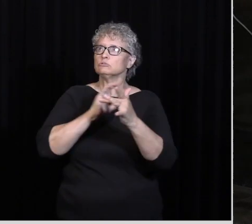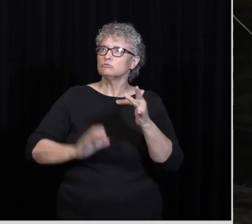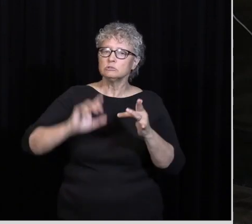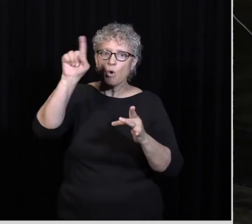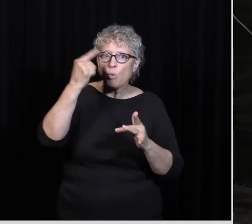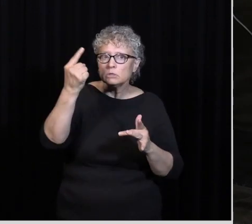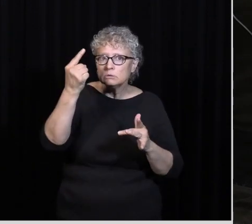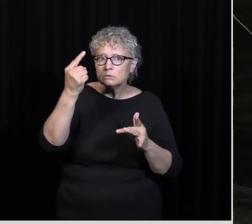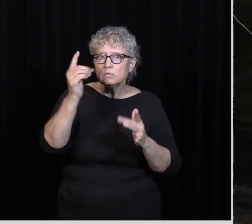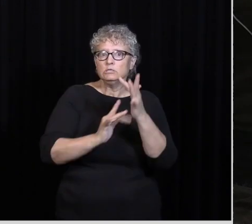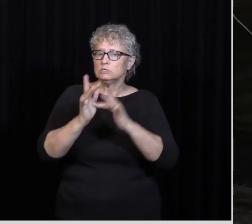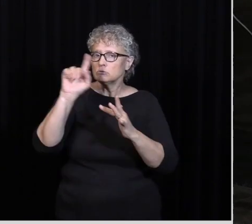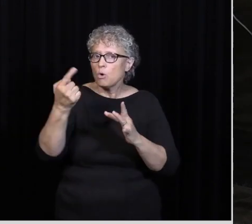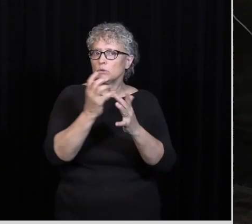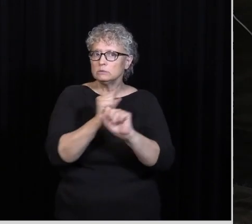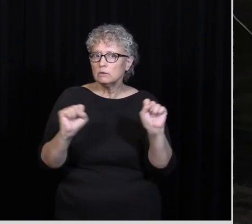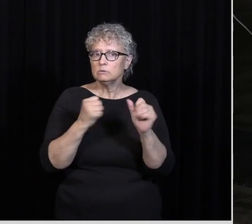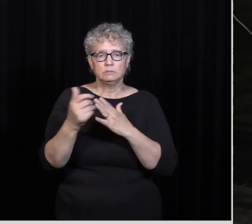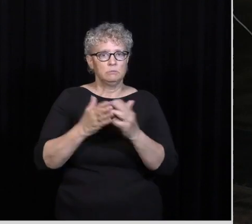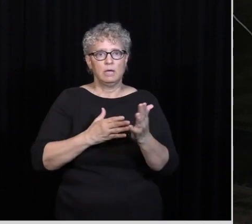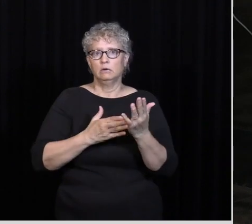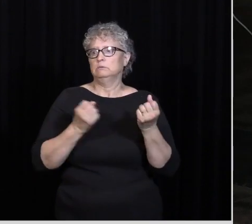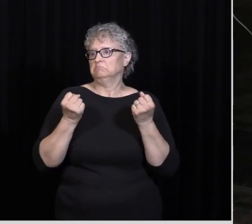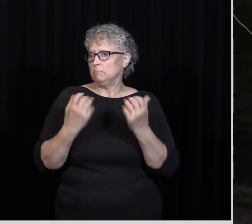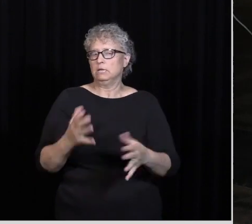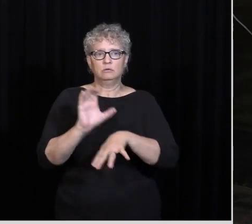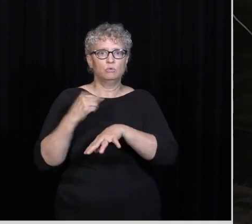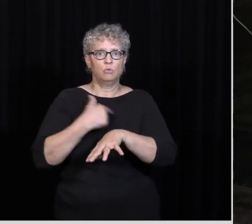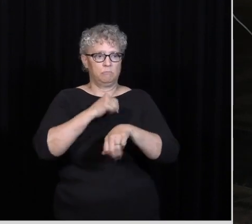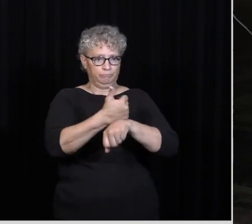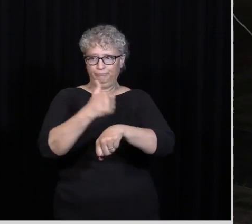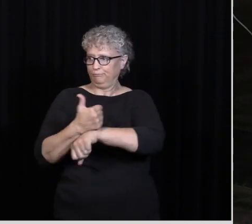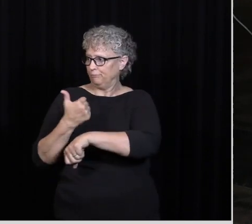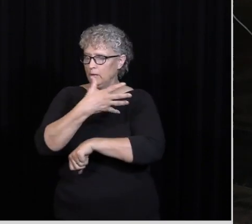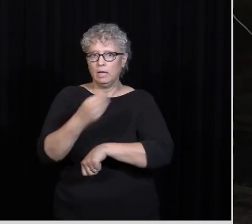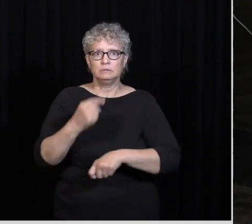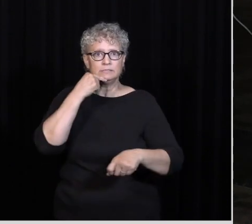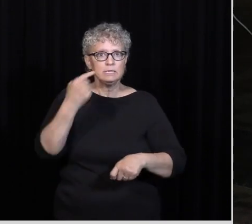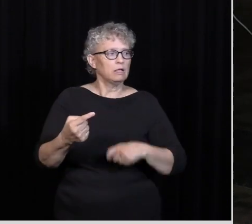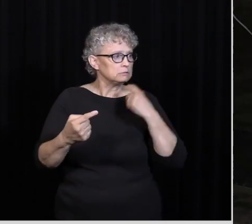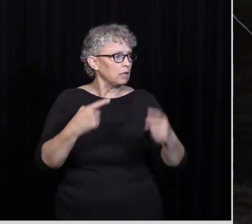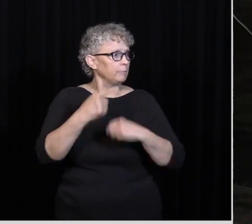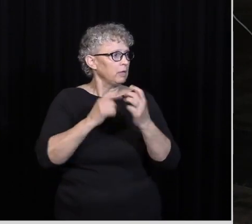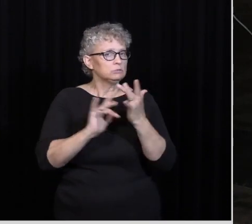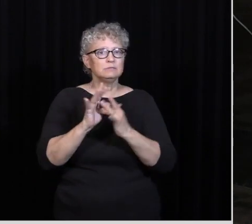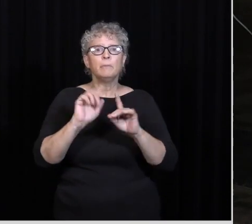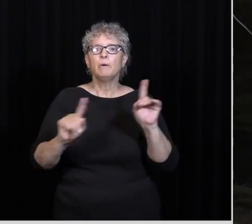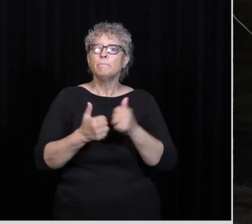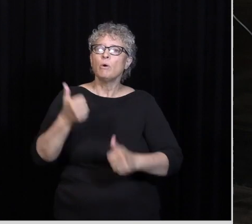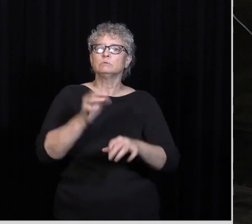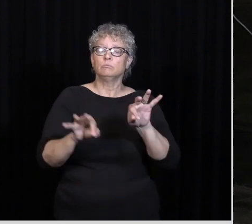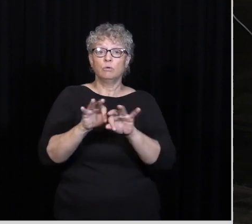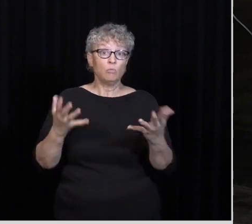Jesus saves And it doesn't matter How many churches we plant It doesn't matter How many people We tell about Jesus What matters most Is that Jesus